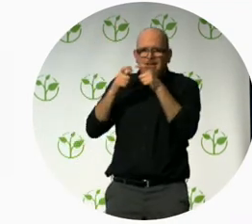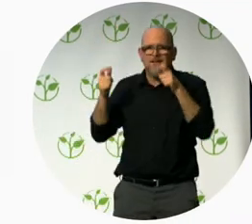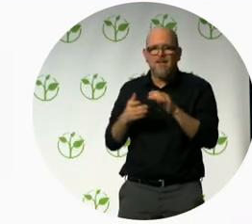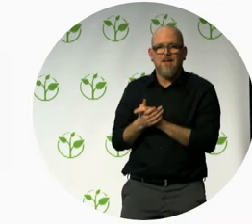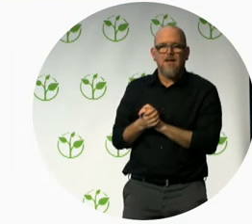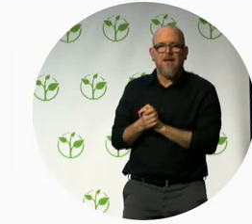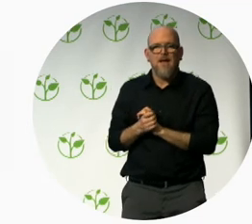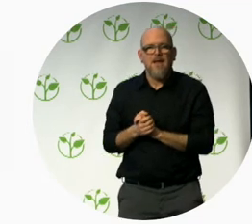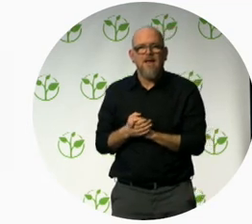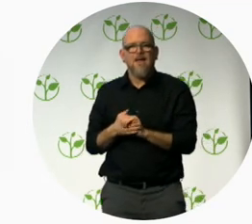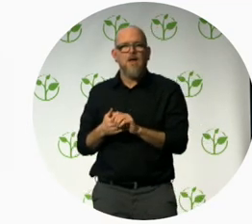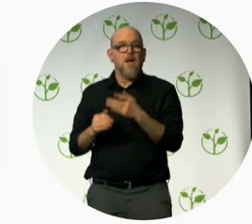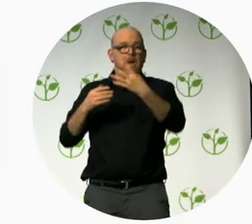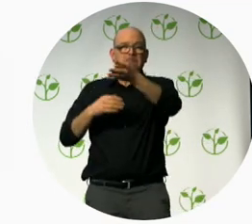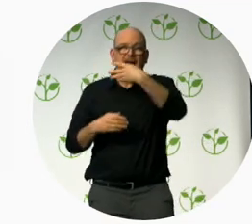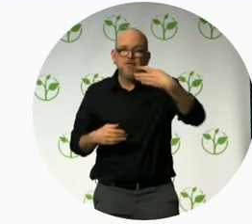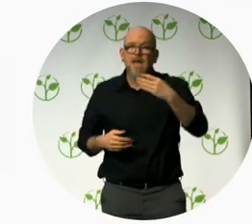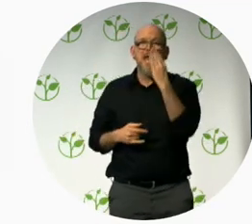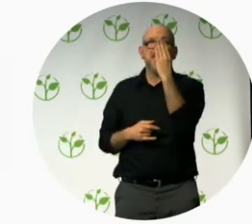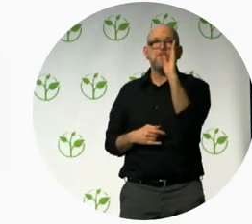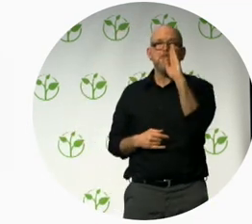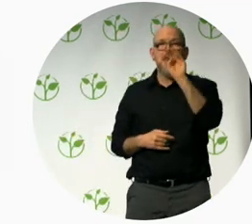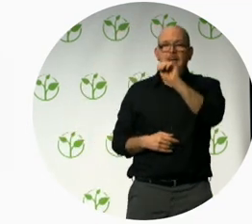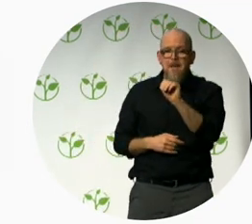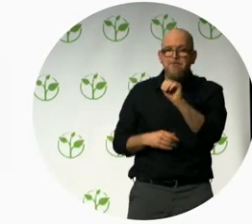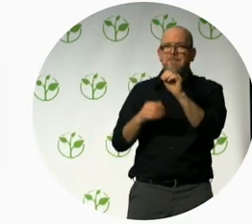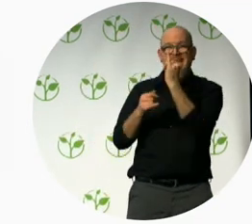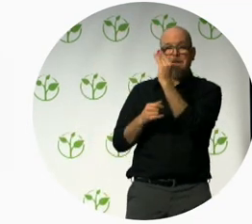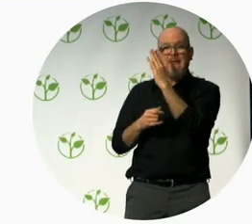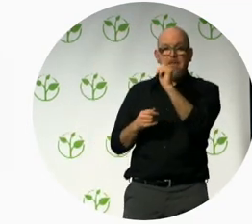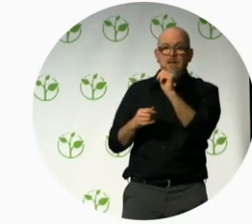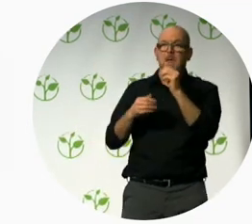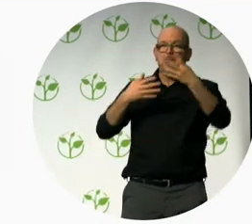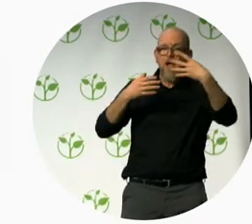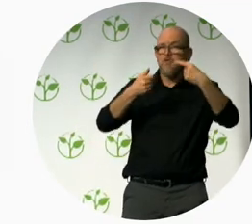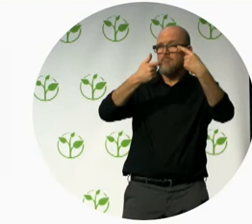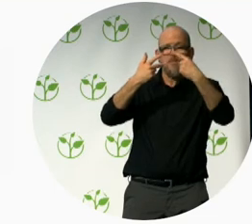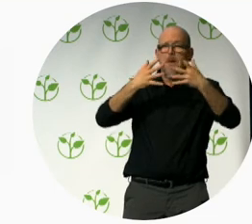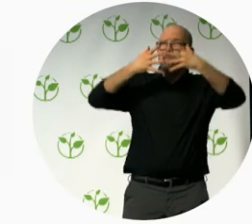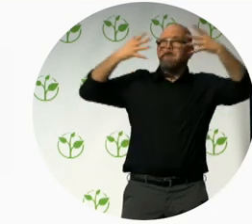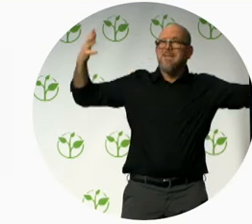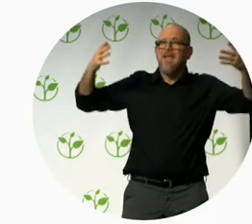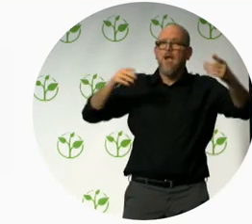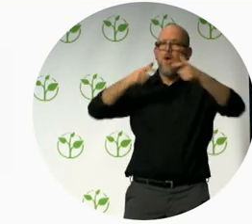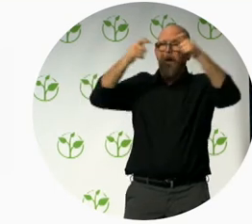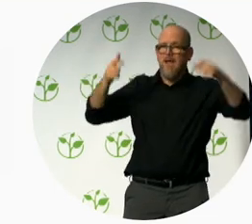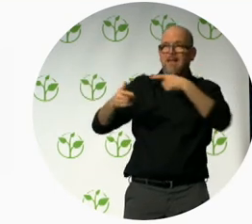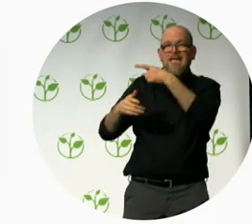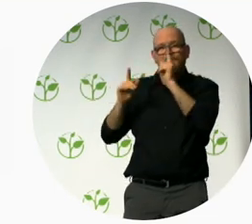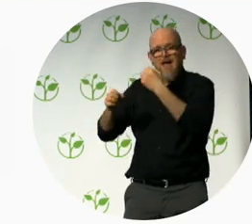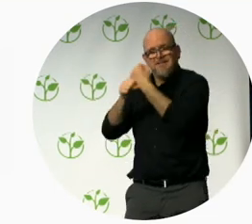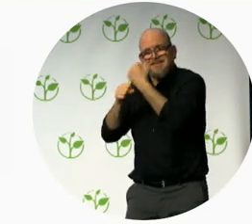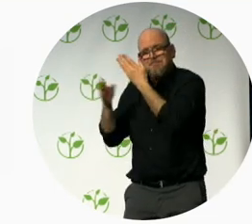Amazon, and many more to be fully obligated. This is the right business social decision